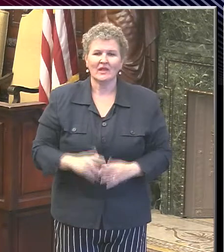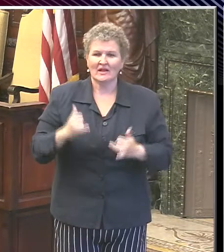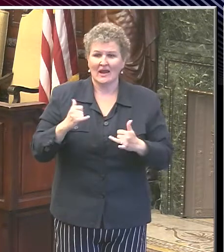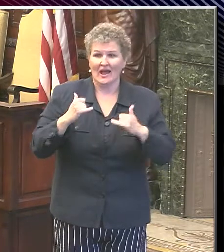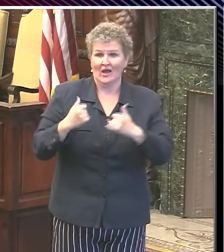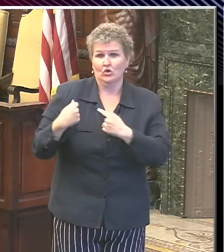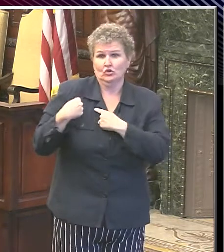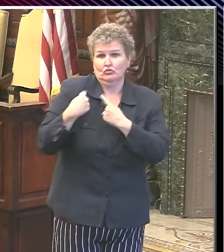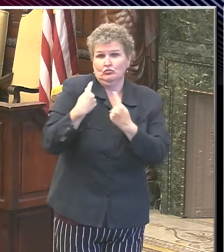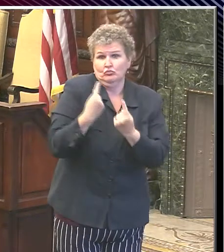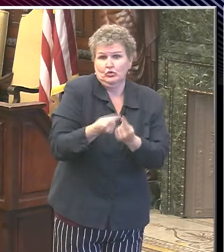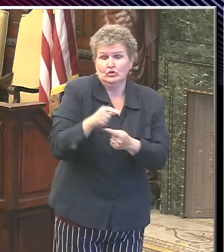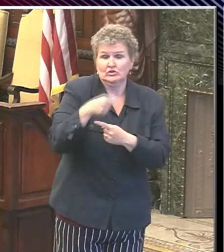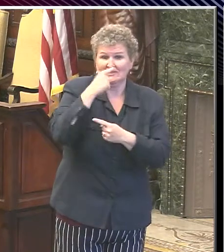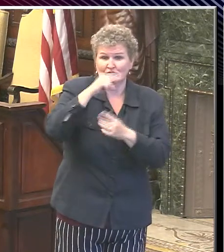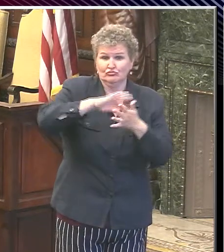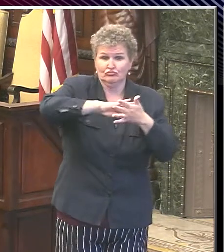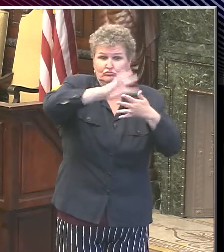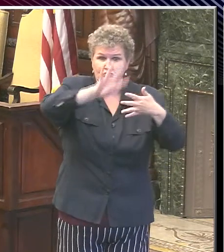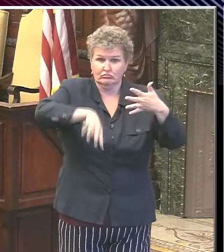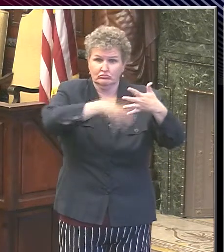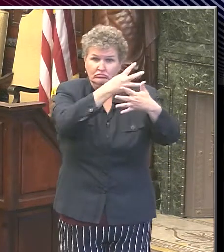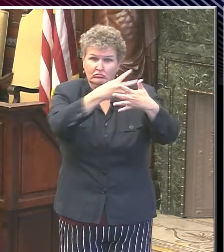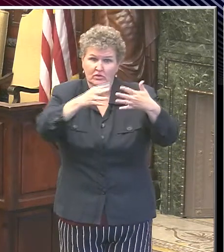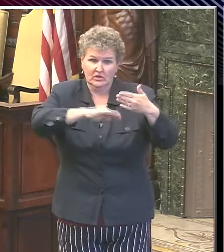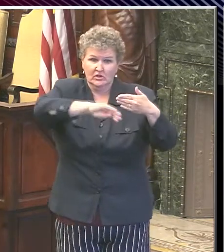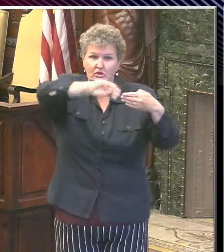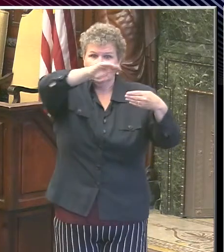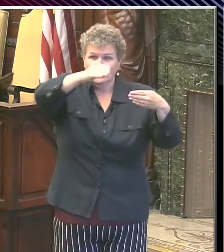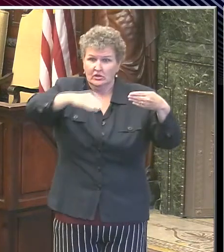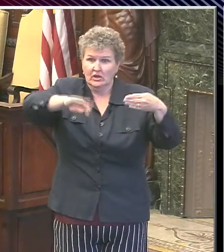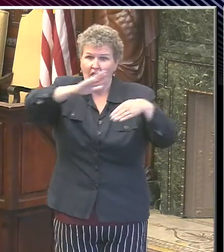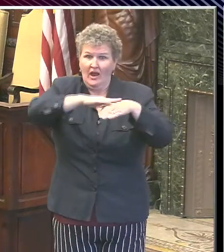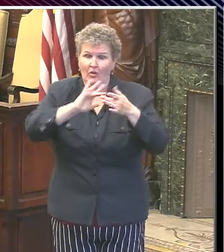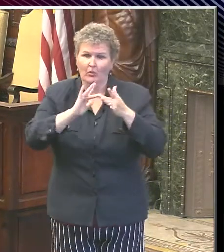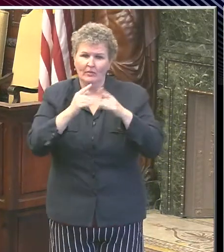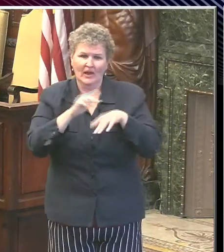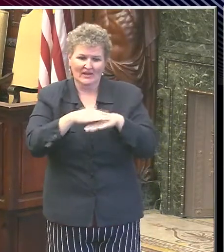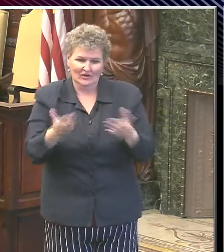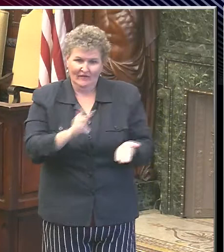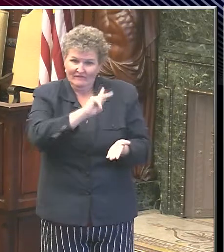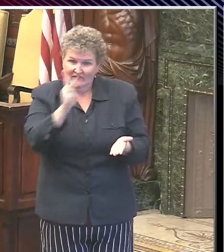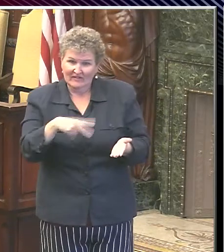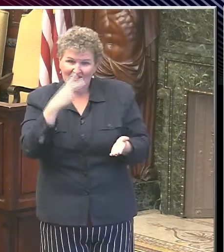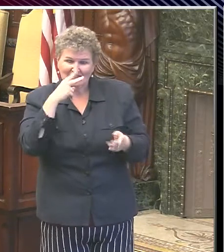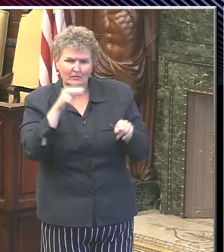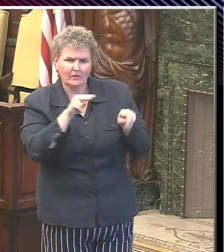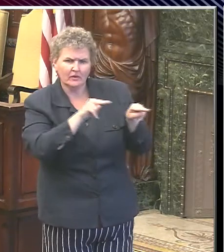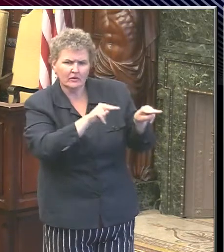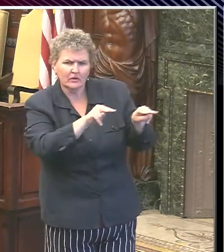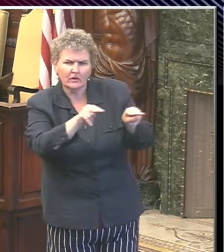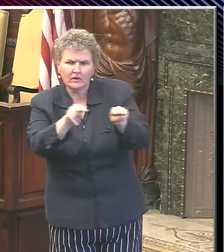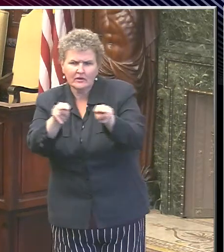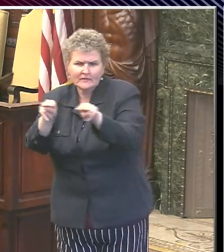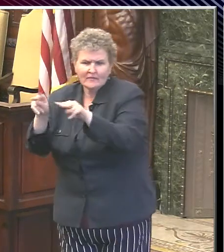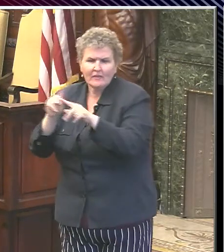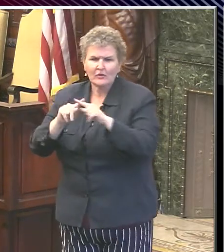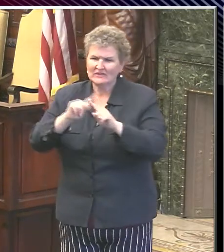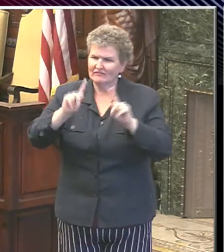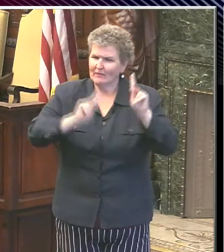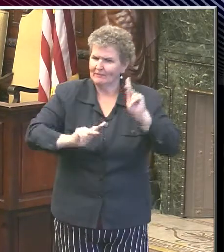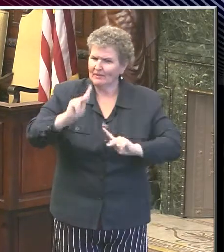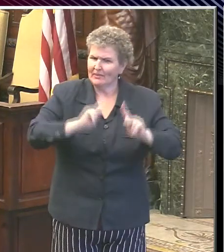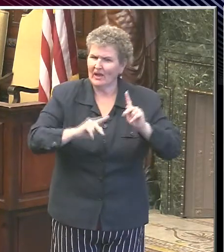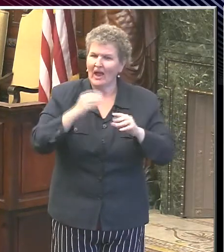our website that shows what our trends are in mask use in Philadelphia. This comes from our observations of people as they exit retail stores